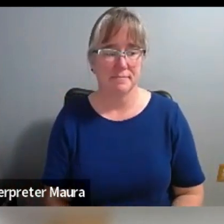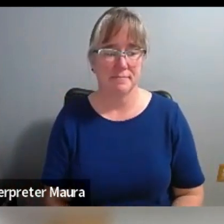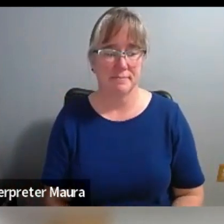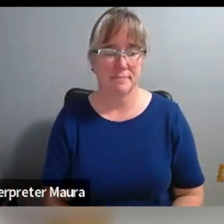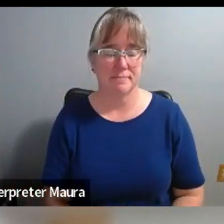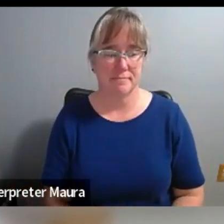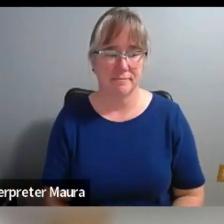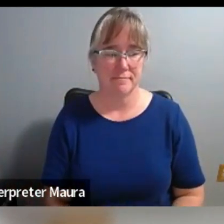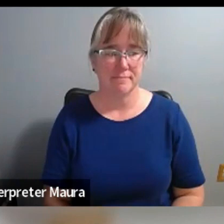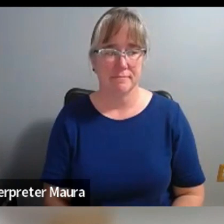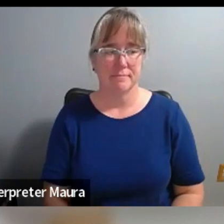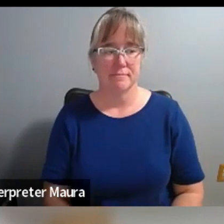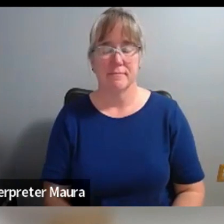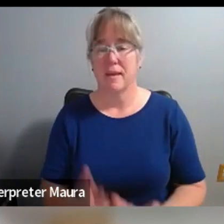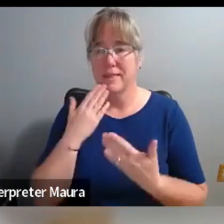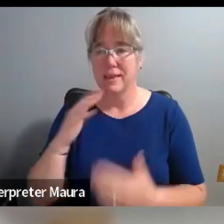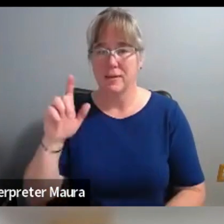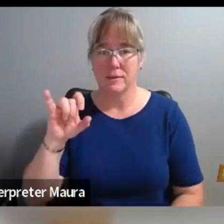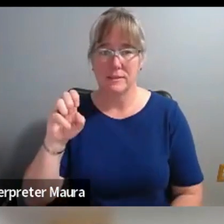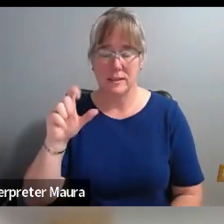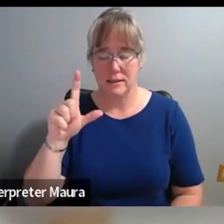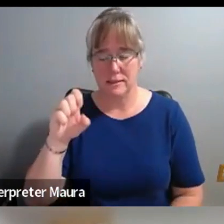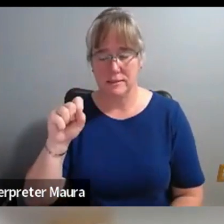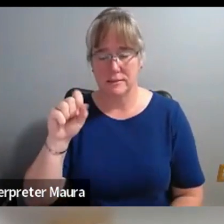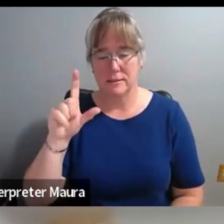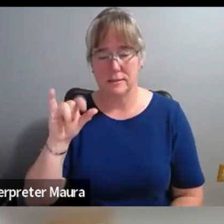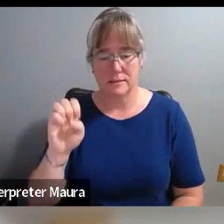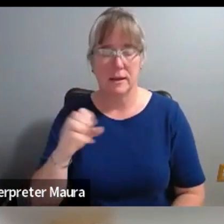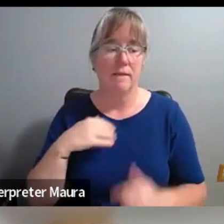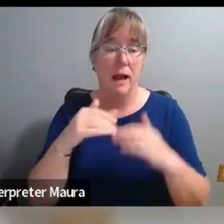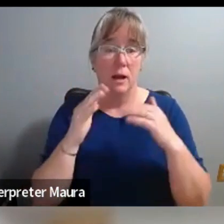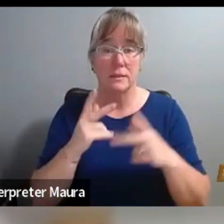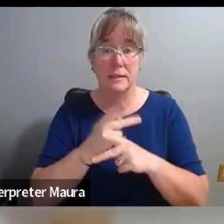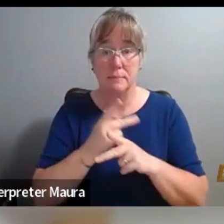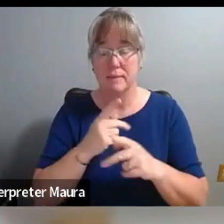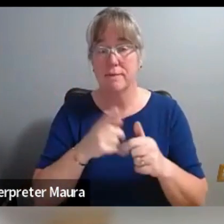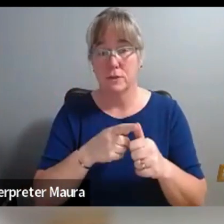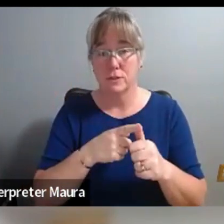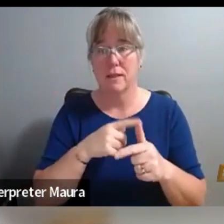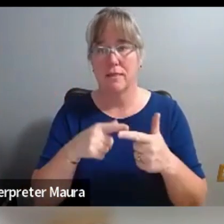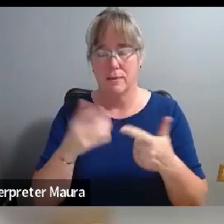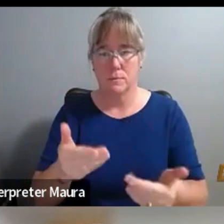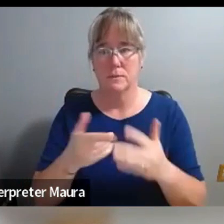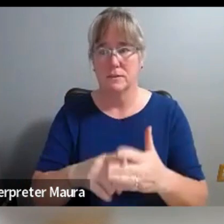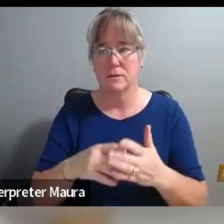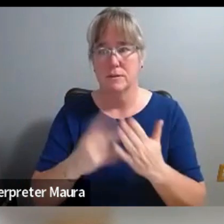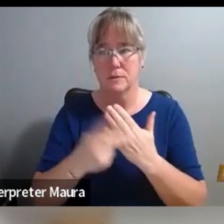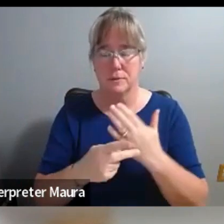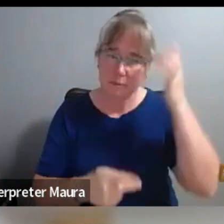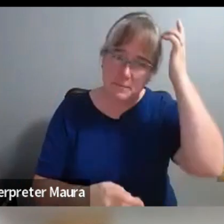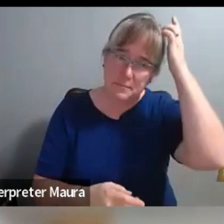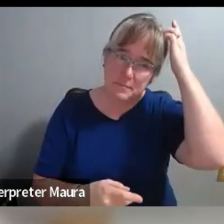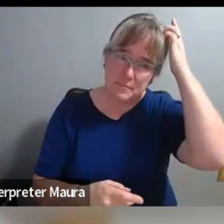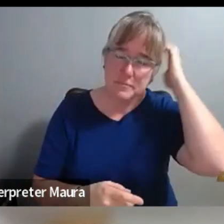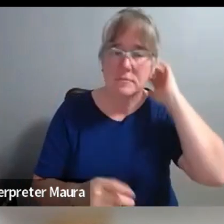Thank you, Leslie. I have a few housekeeping notes before we begin the program today. First of all, you're